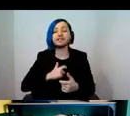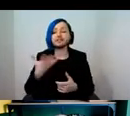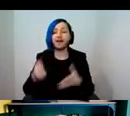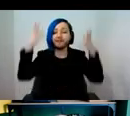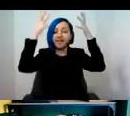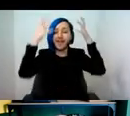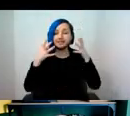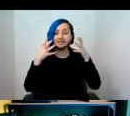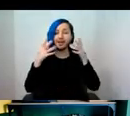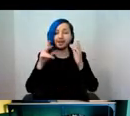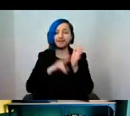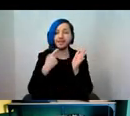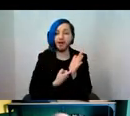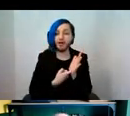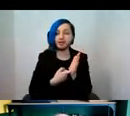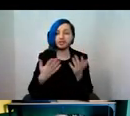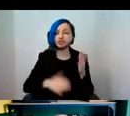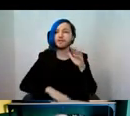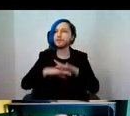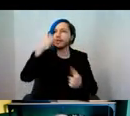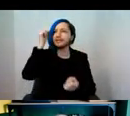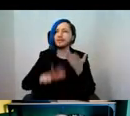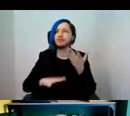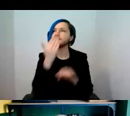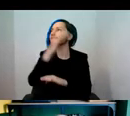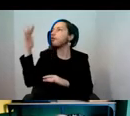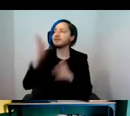experience the forest at its fullest.